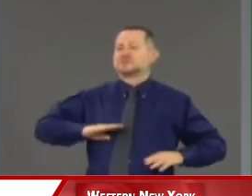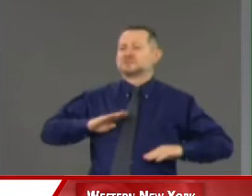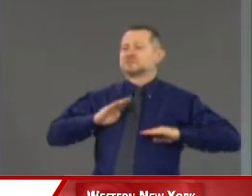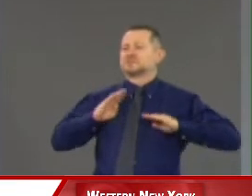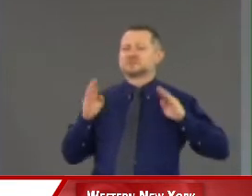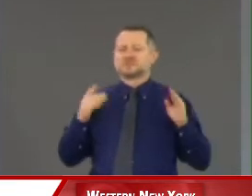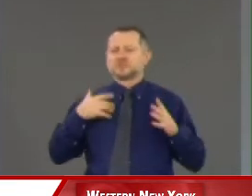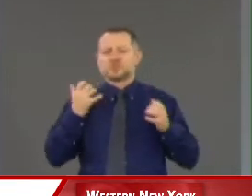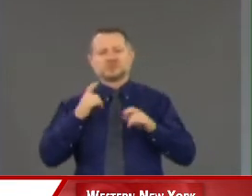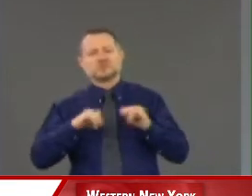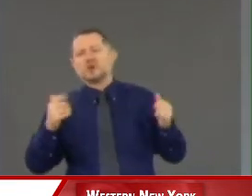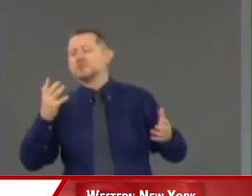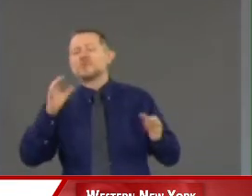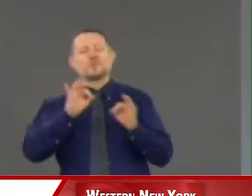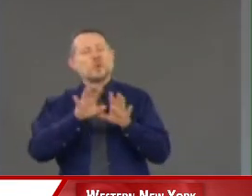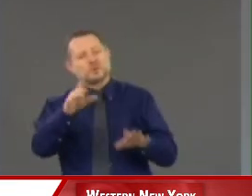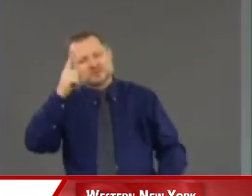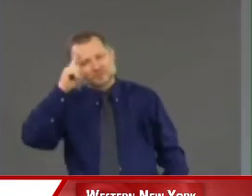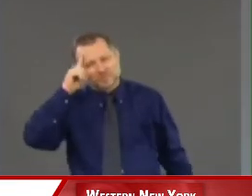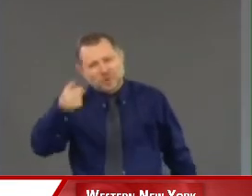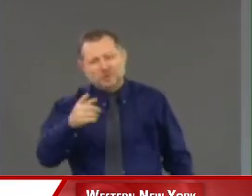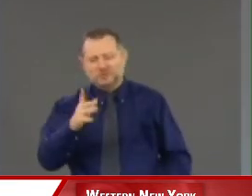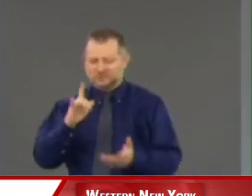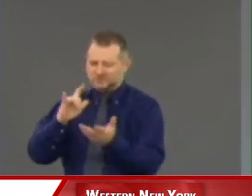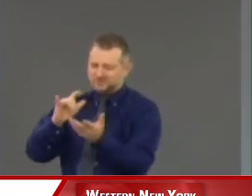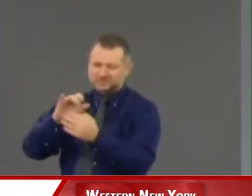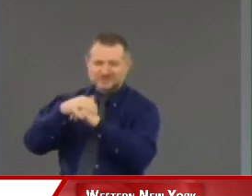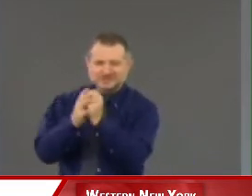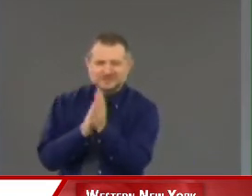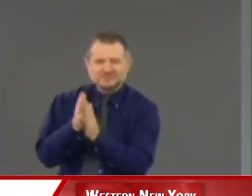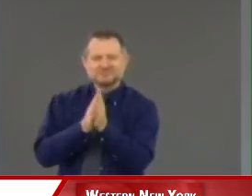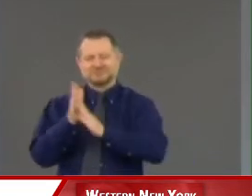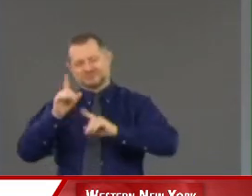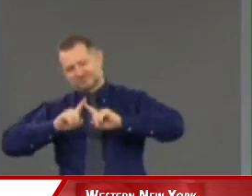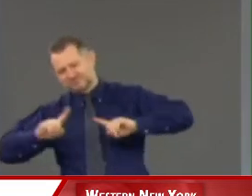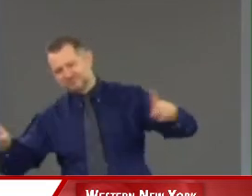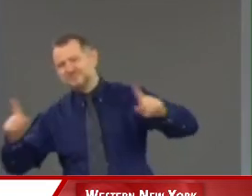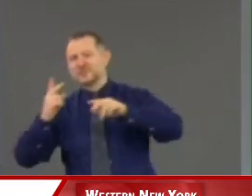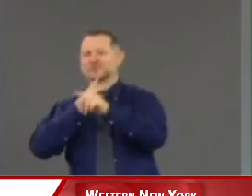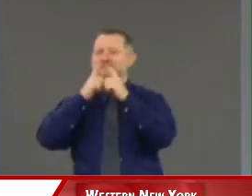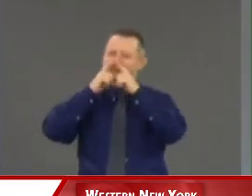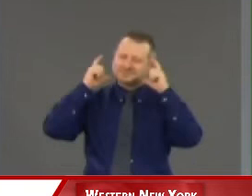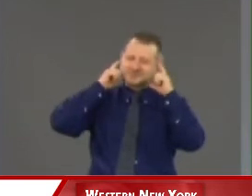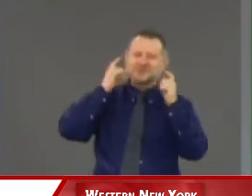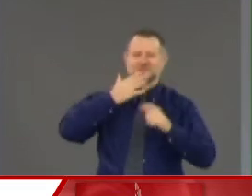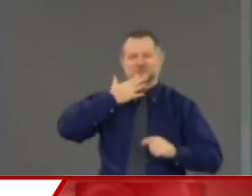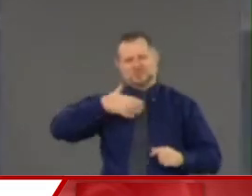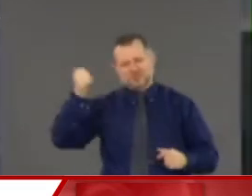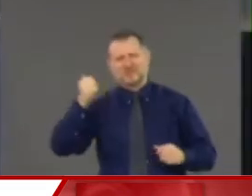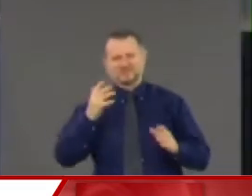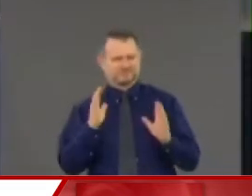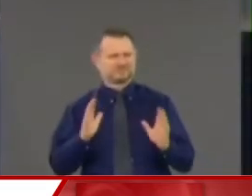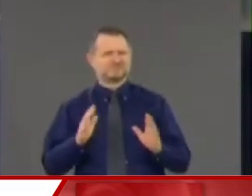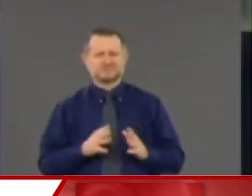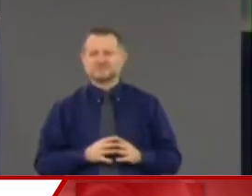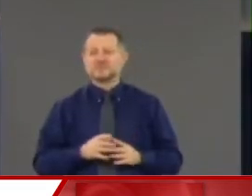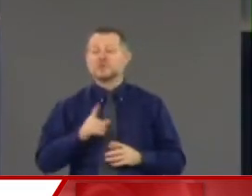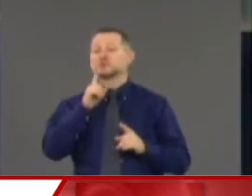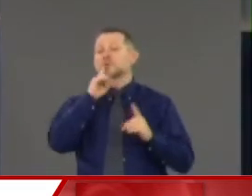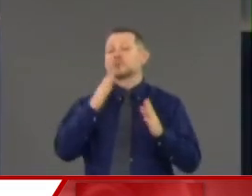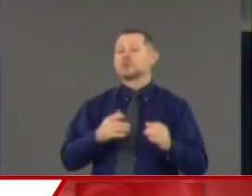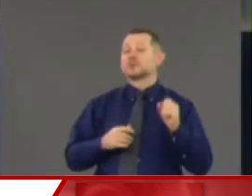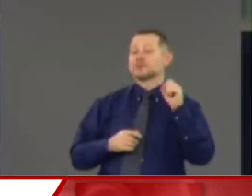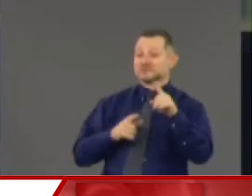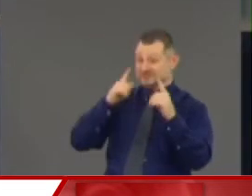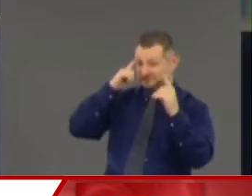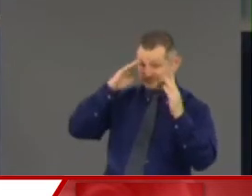smart means hand sanitizer, keeping a distance, and doing the best you can to socially distance. Do you expect to see a spike based on